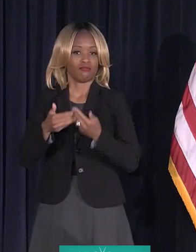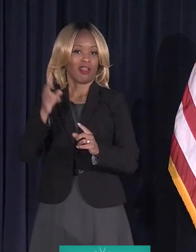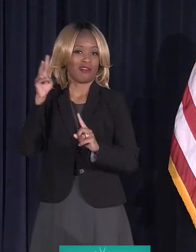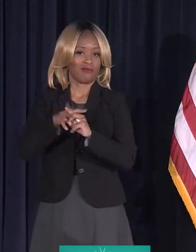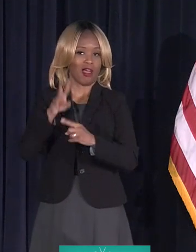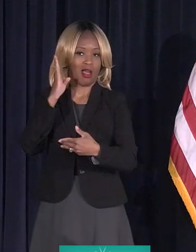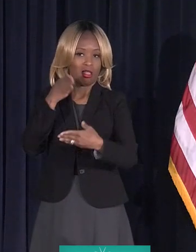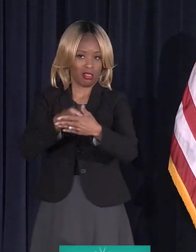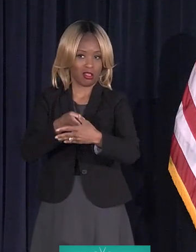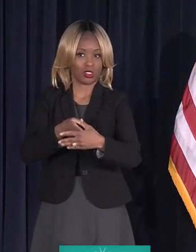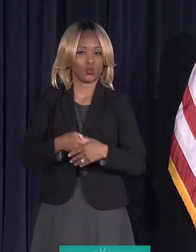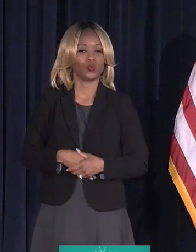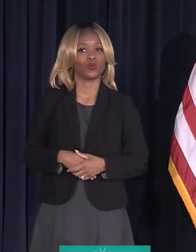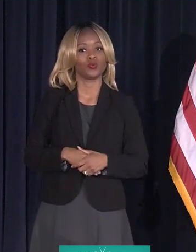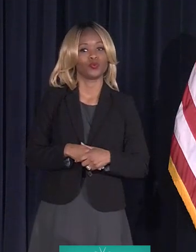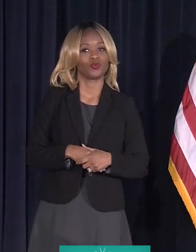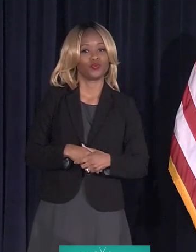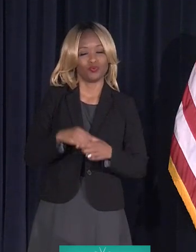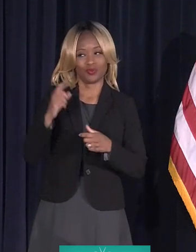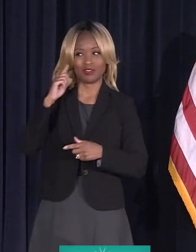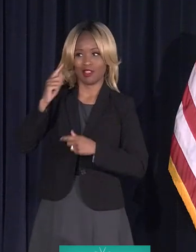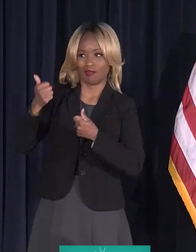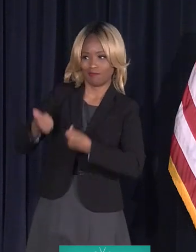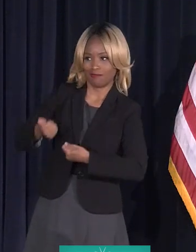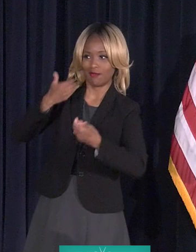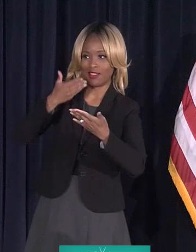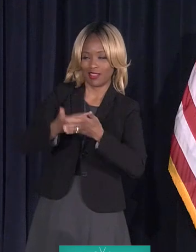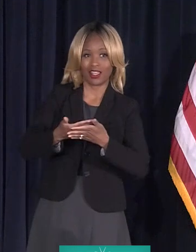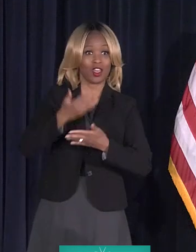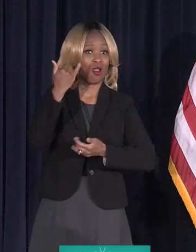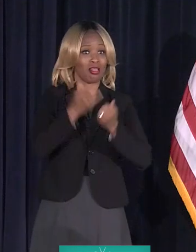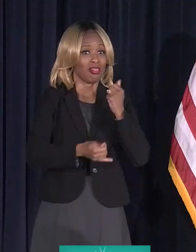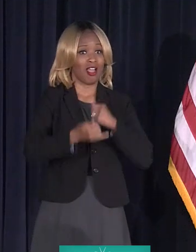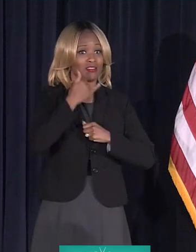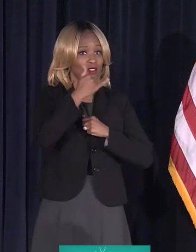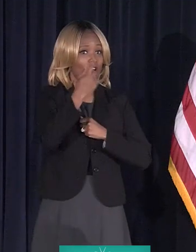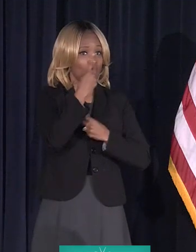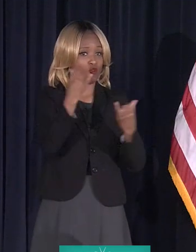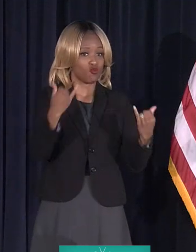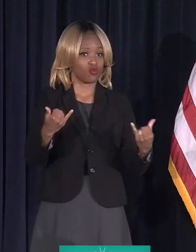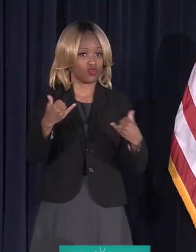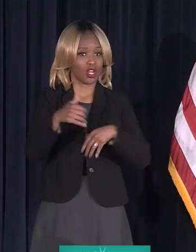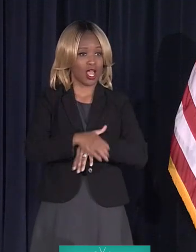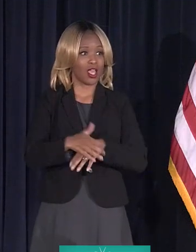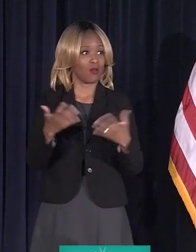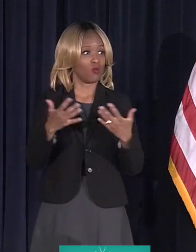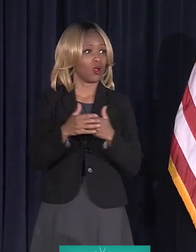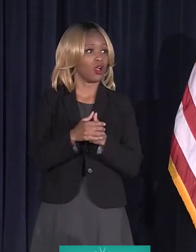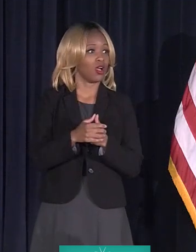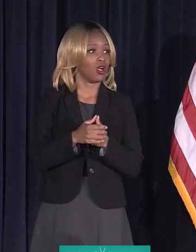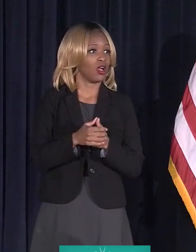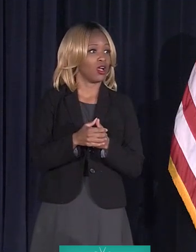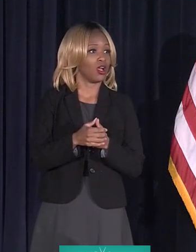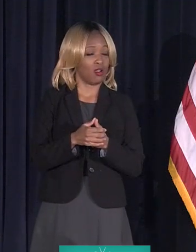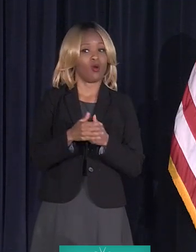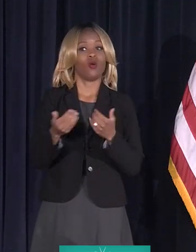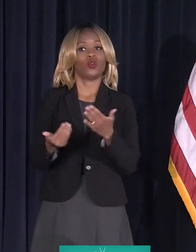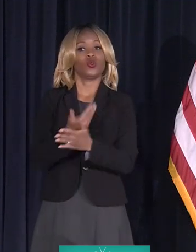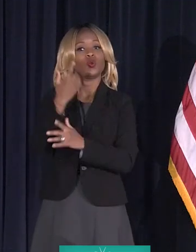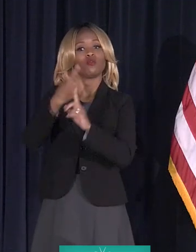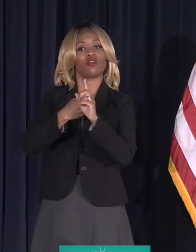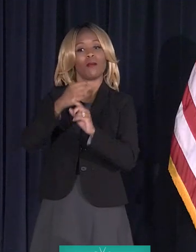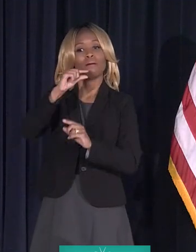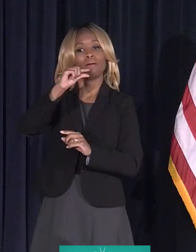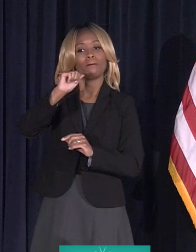Sounds great. All right. Thank you. Thank you. All right. And our last call of the evening, who do we have? This is actually a new call from